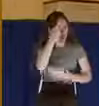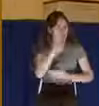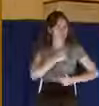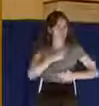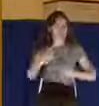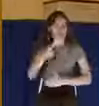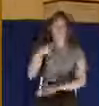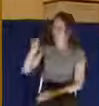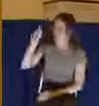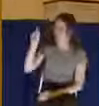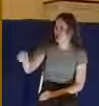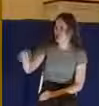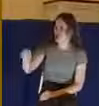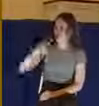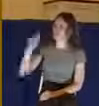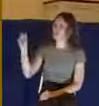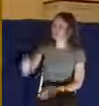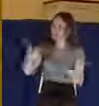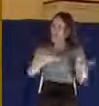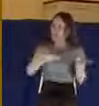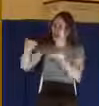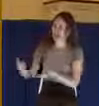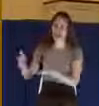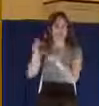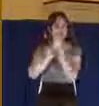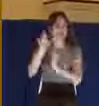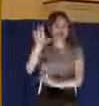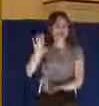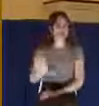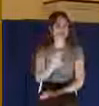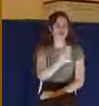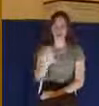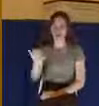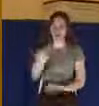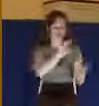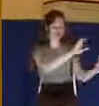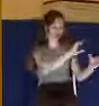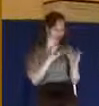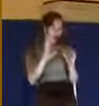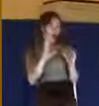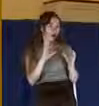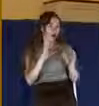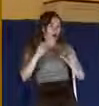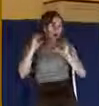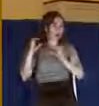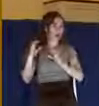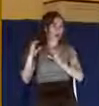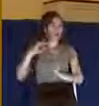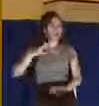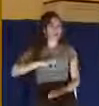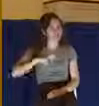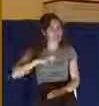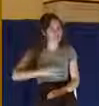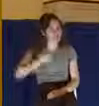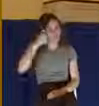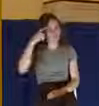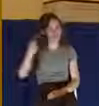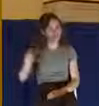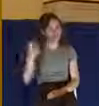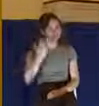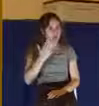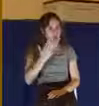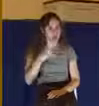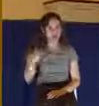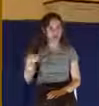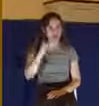this man is bearing the cross of the Lord Jesus. What a privilege. What a privilege that was. Now, he wasn't doing it